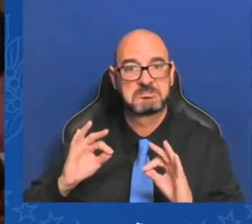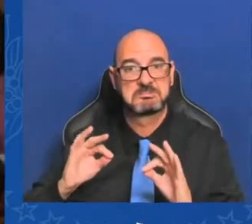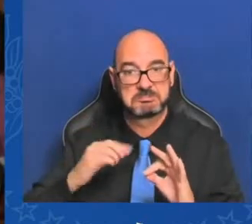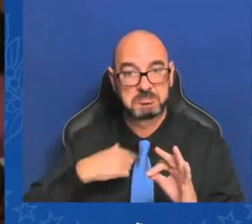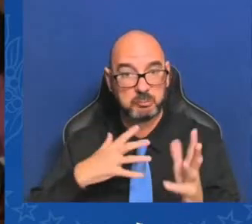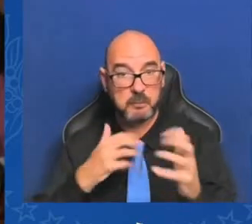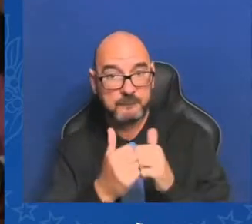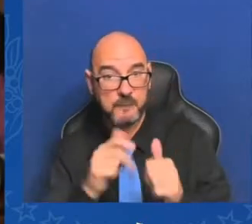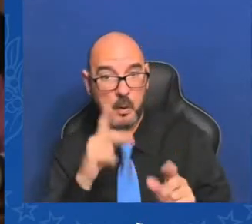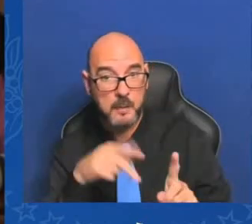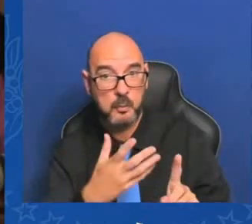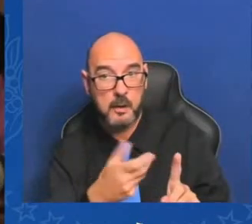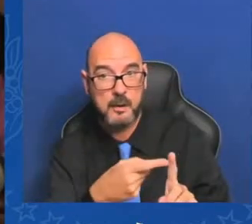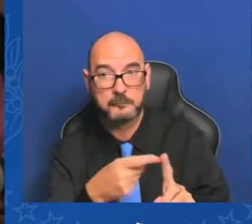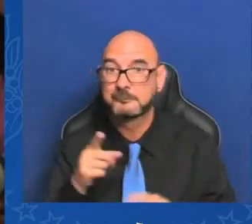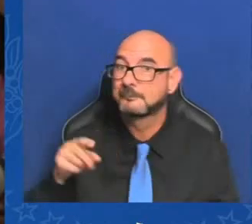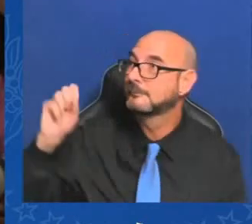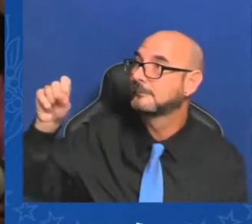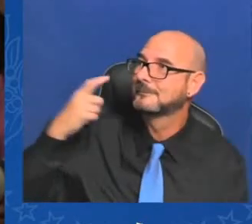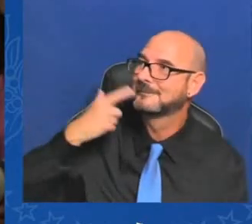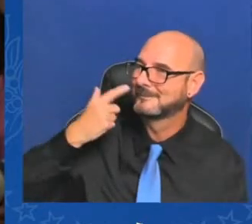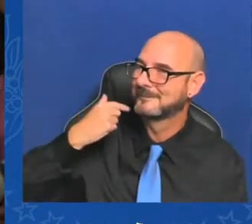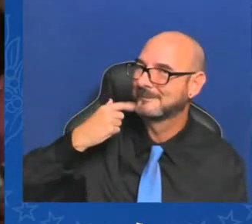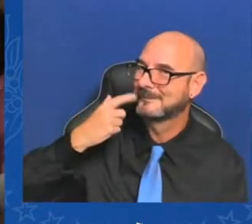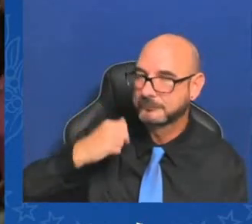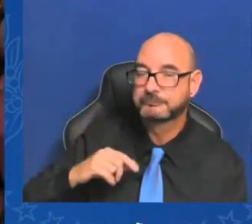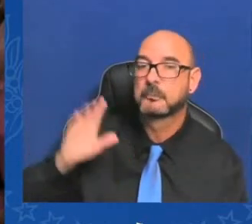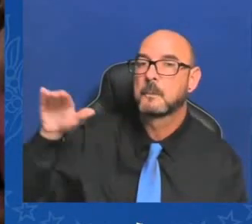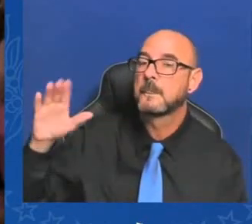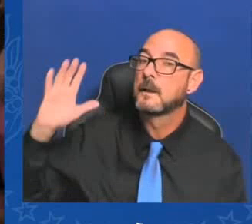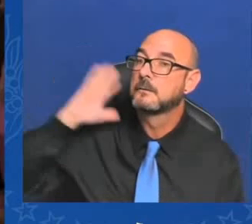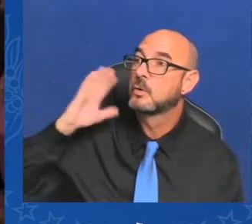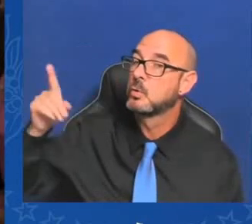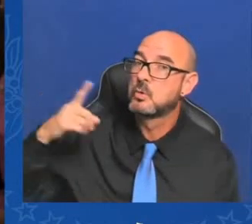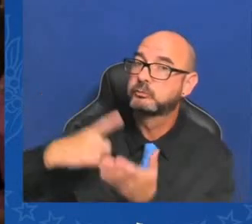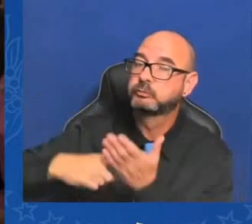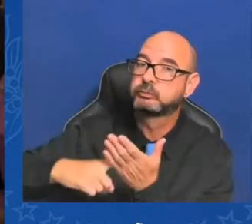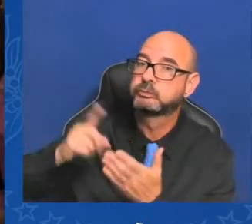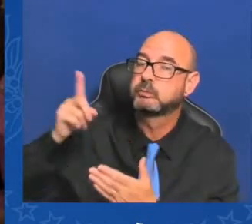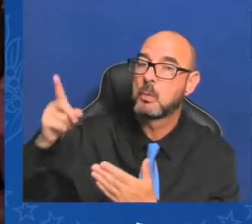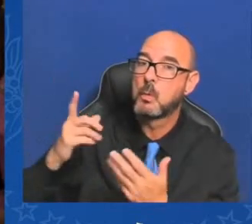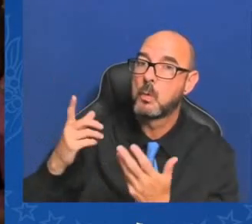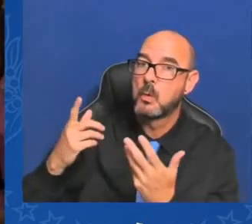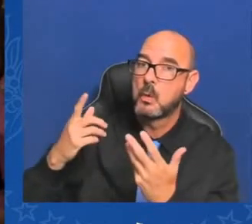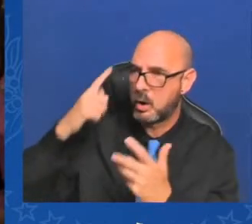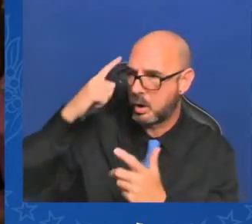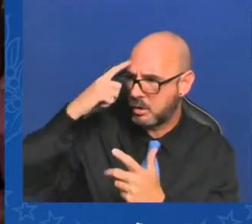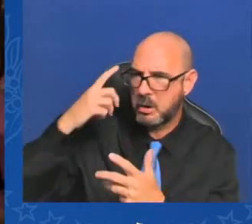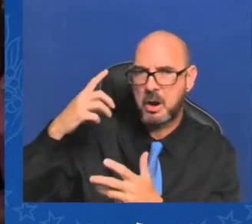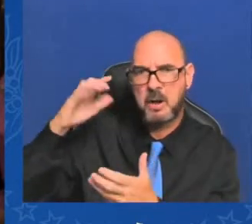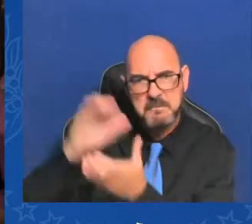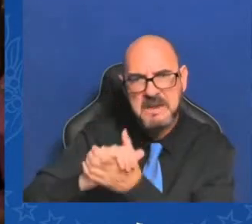Um, you earlier explained confidence in your vice president. Yes. If your team came back and showed you data